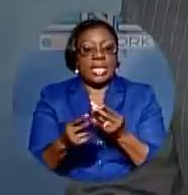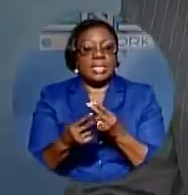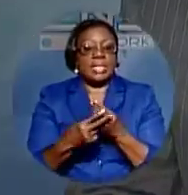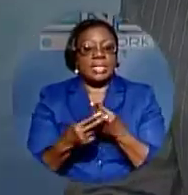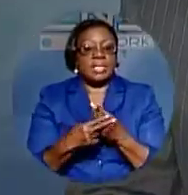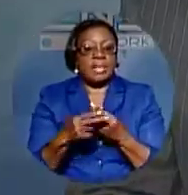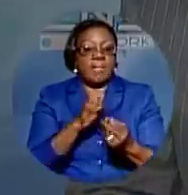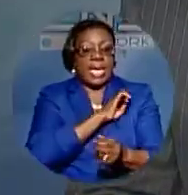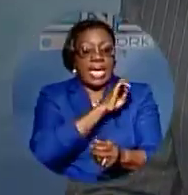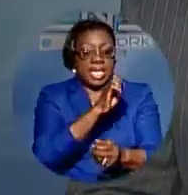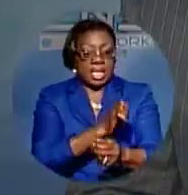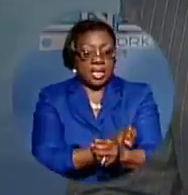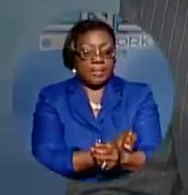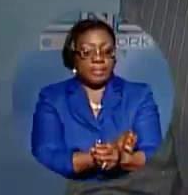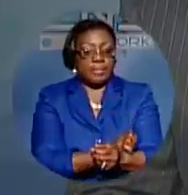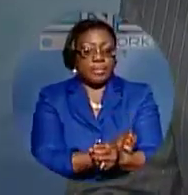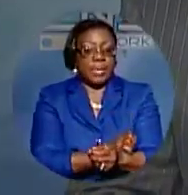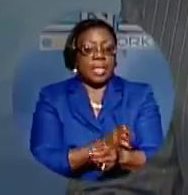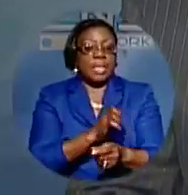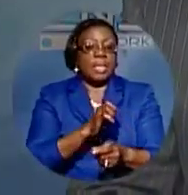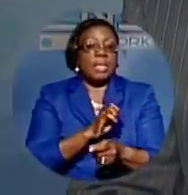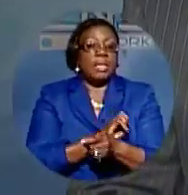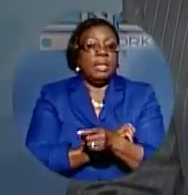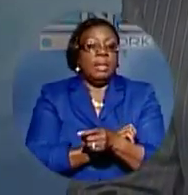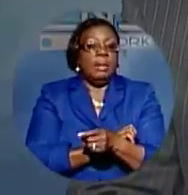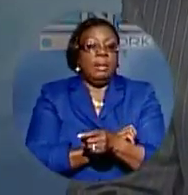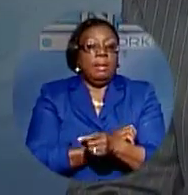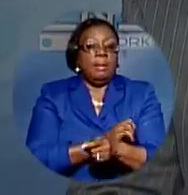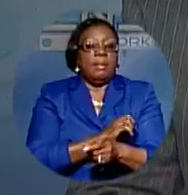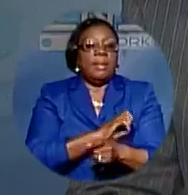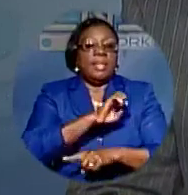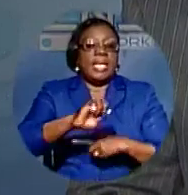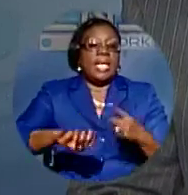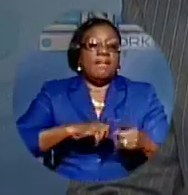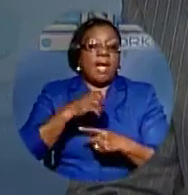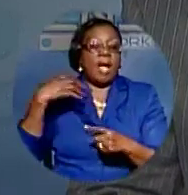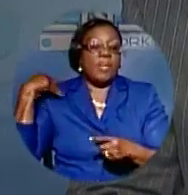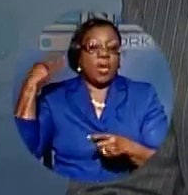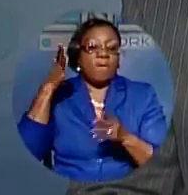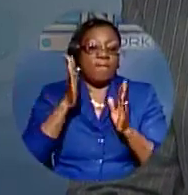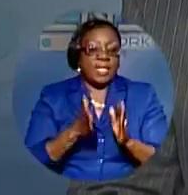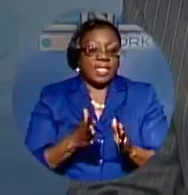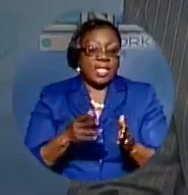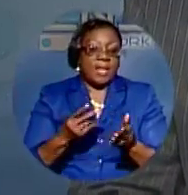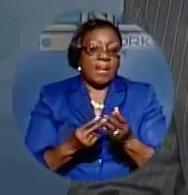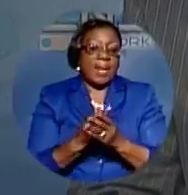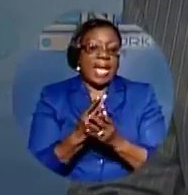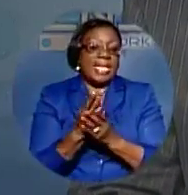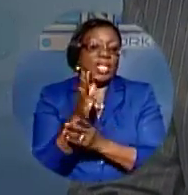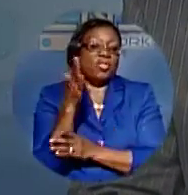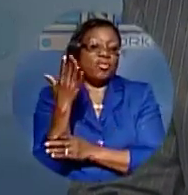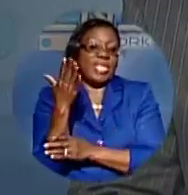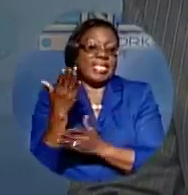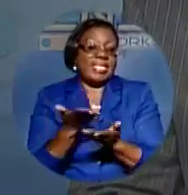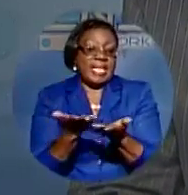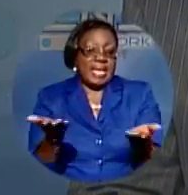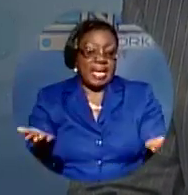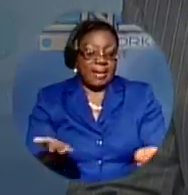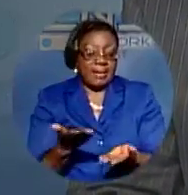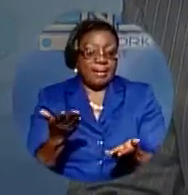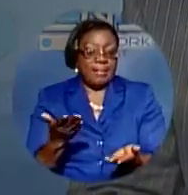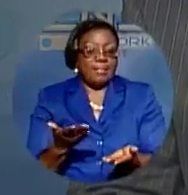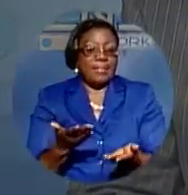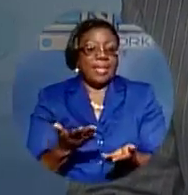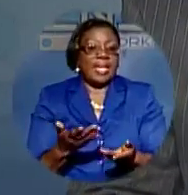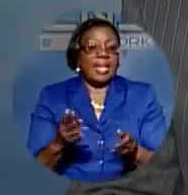Well, earlier this week, environment officials planted trees here in the capital. Well, another event celebrating Earth Day here in the Bahamas today